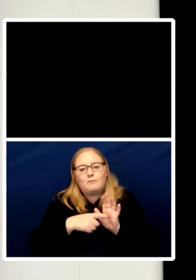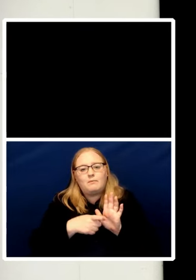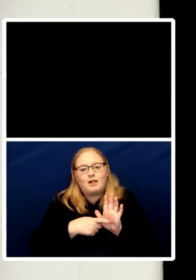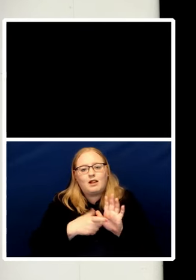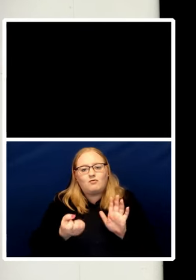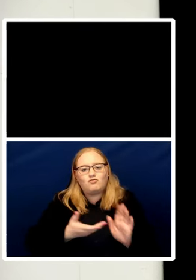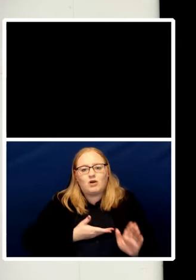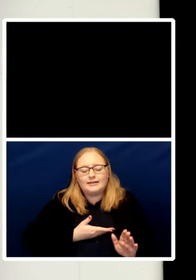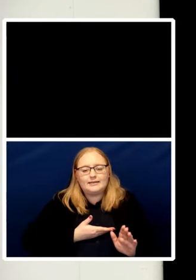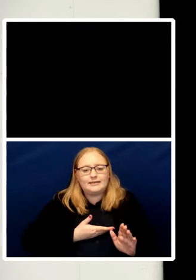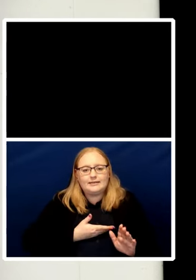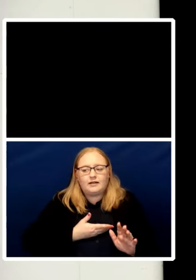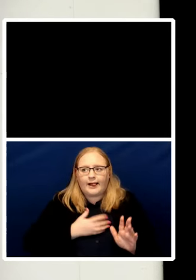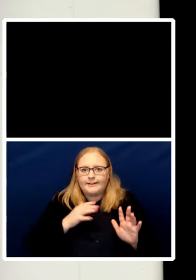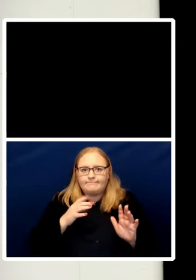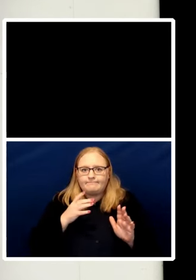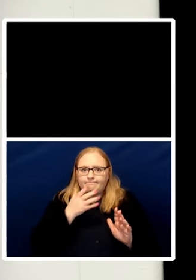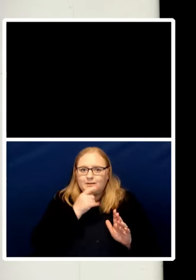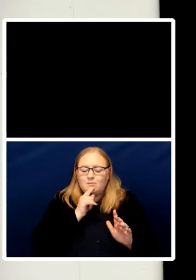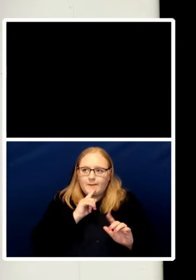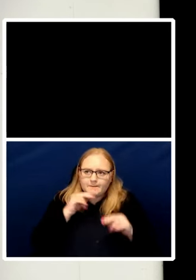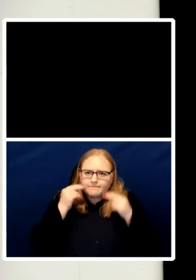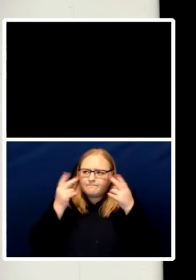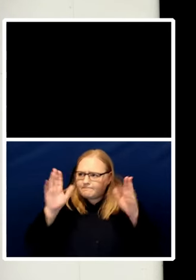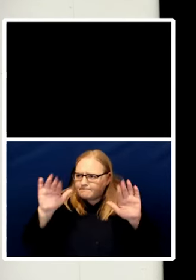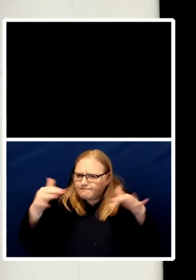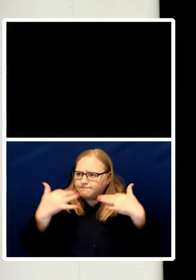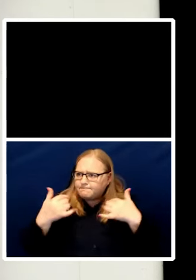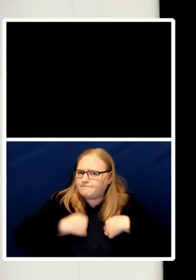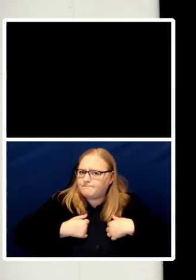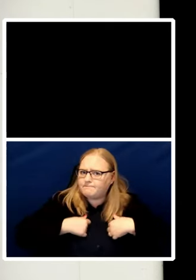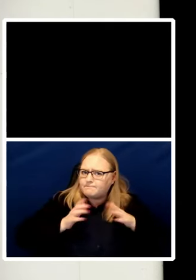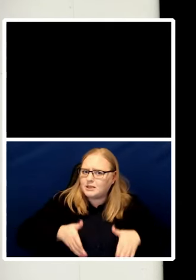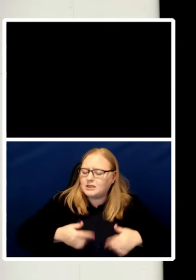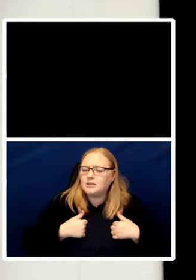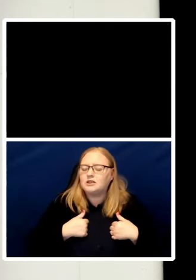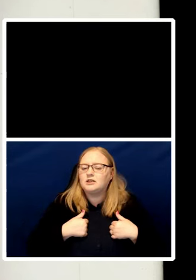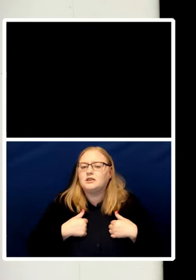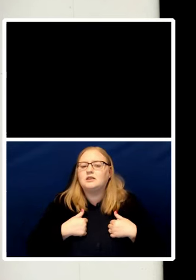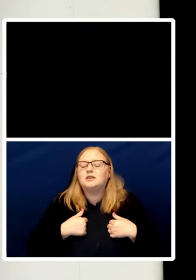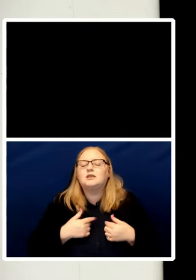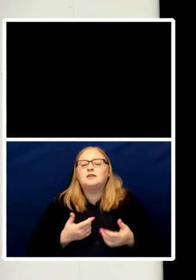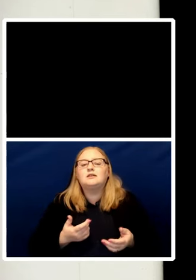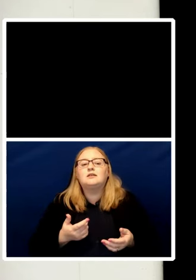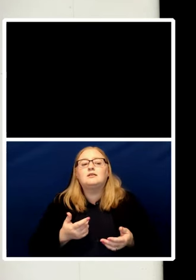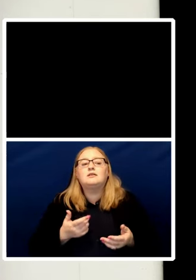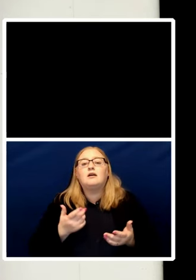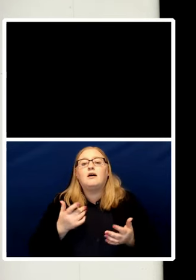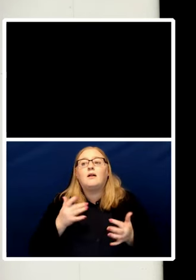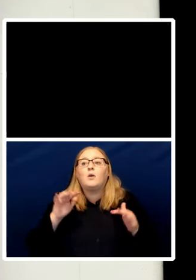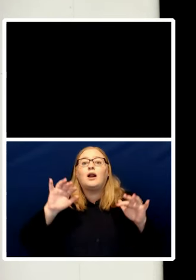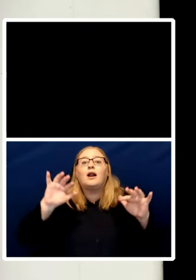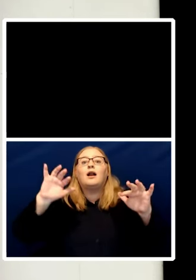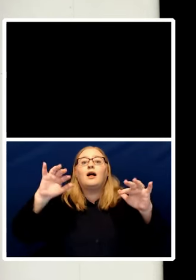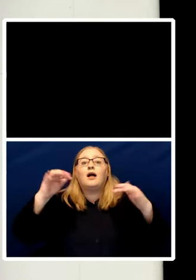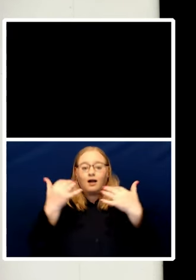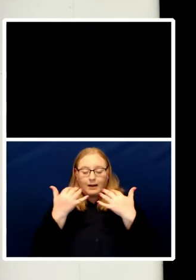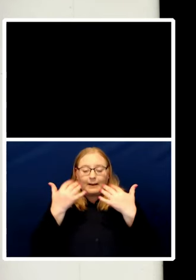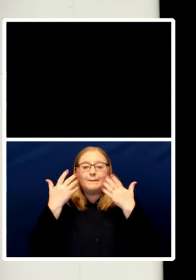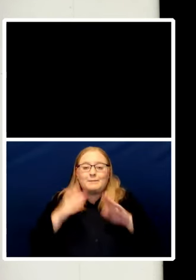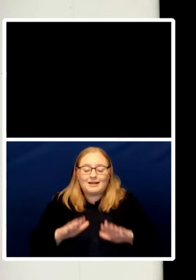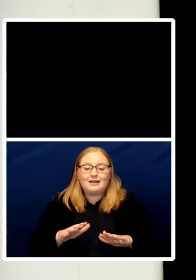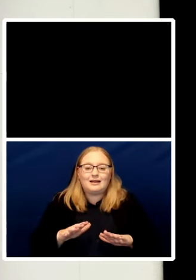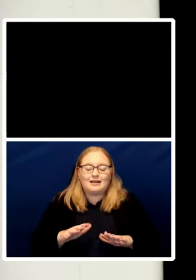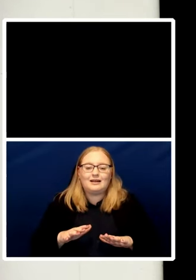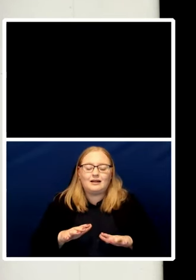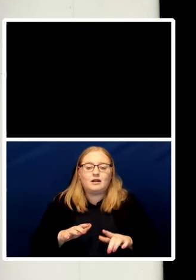is that having been looked at it's difficult to resist the calls of others to be looked at